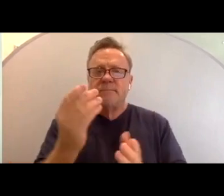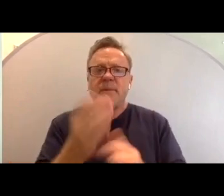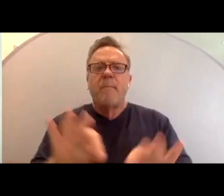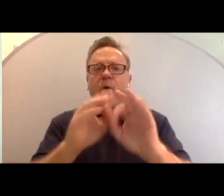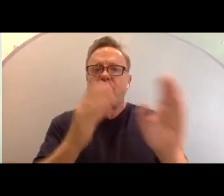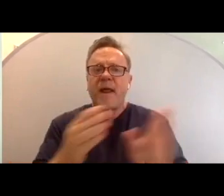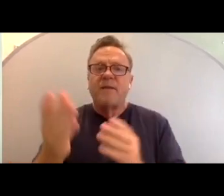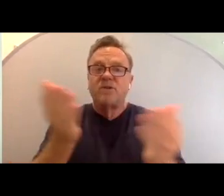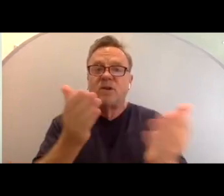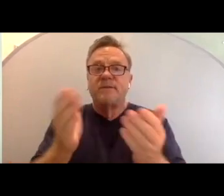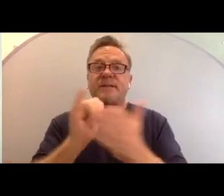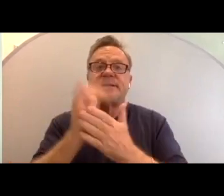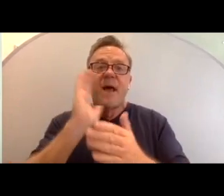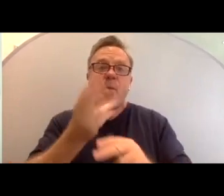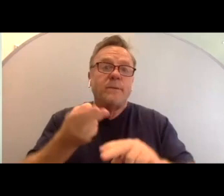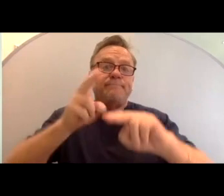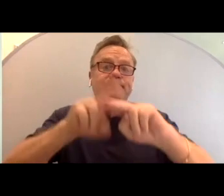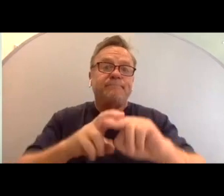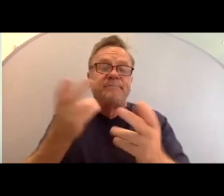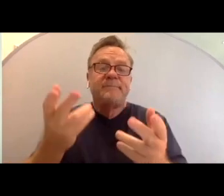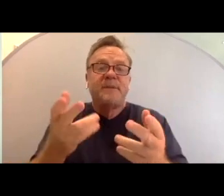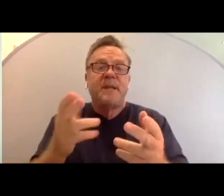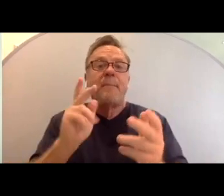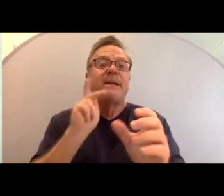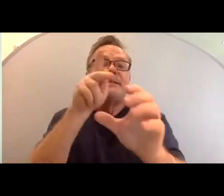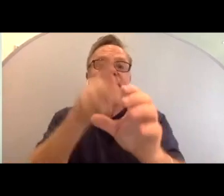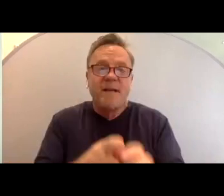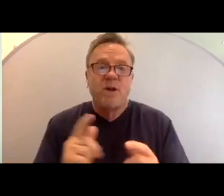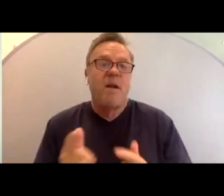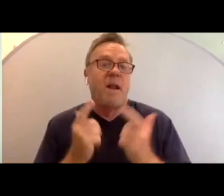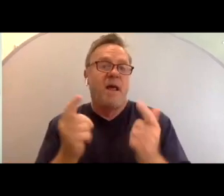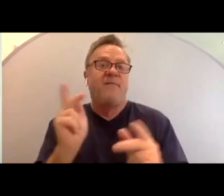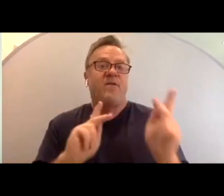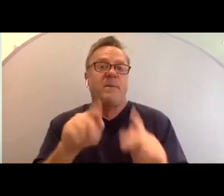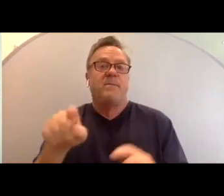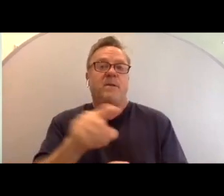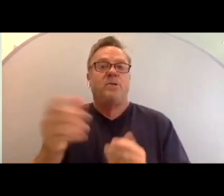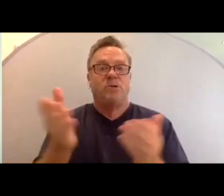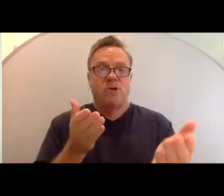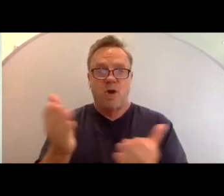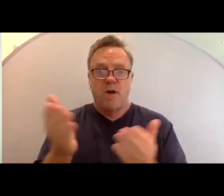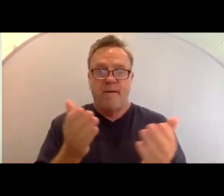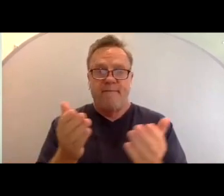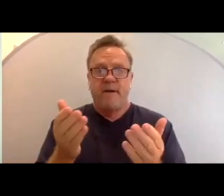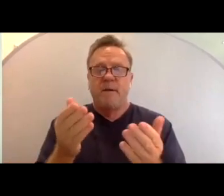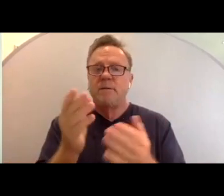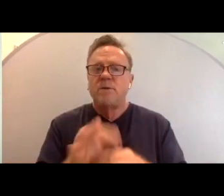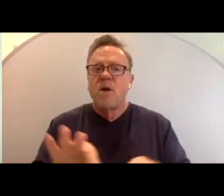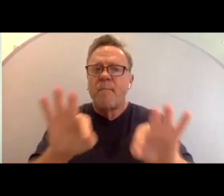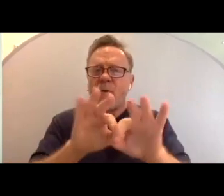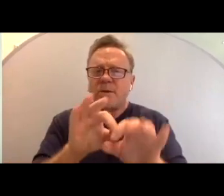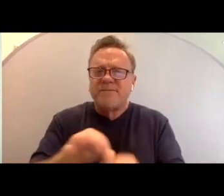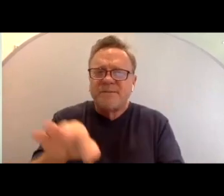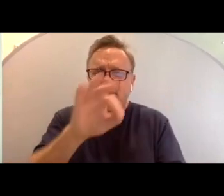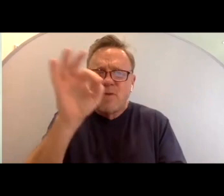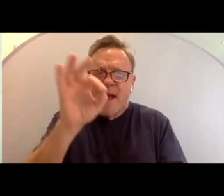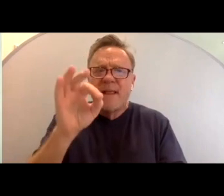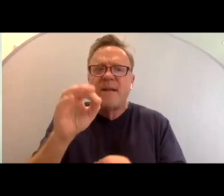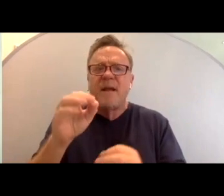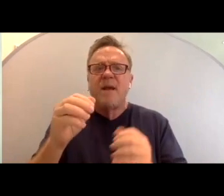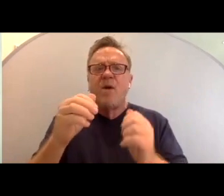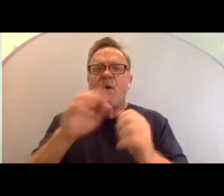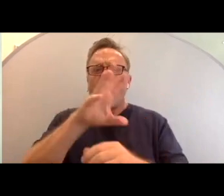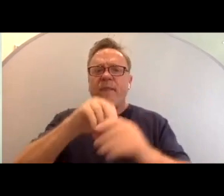services that are going to enhance capacity and participation in life for the people that you serve. So the importance of spirituality within a